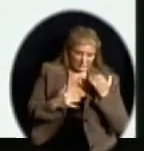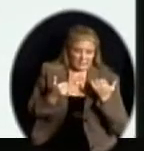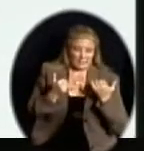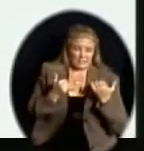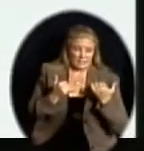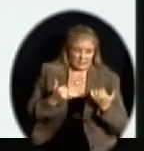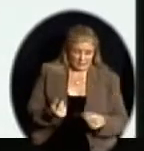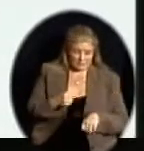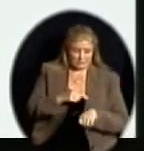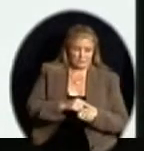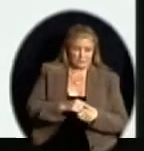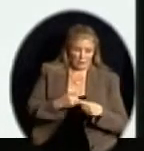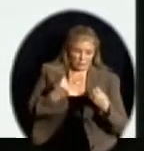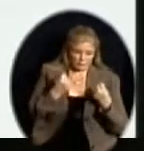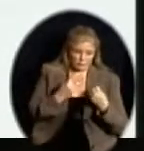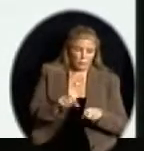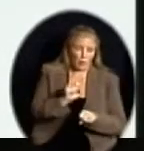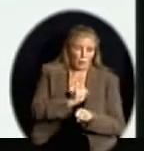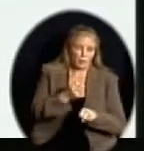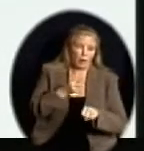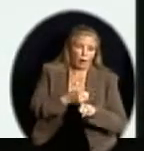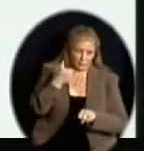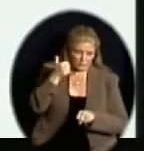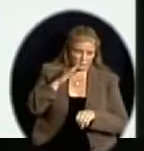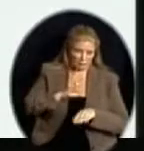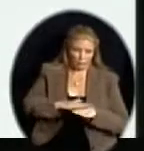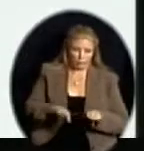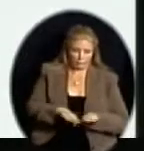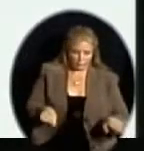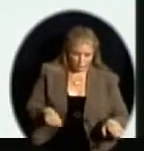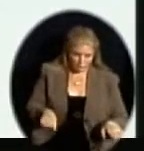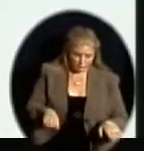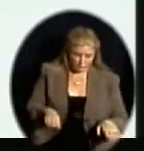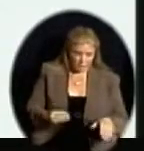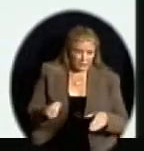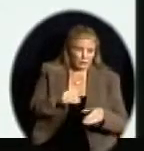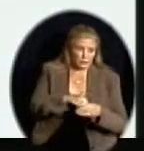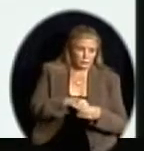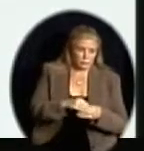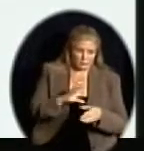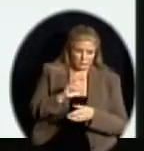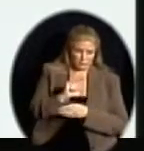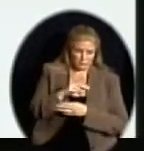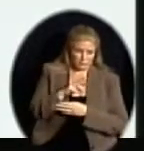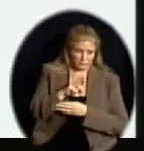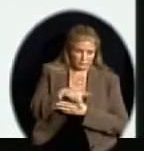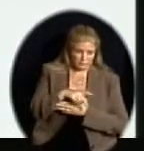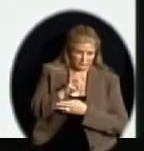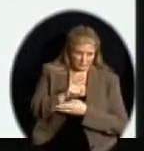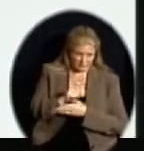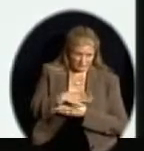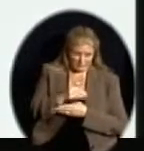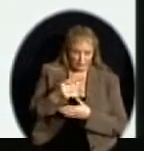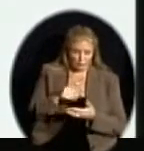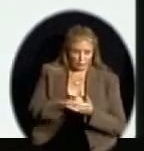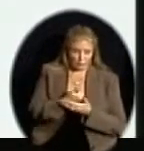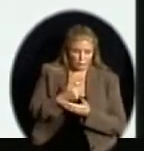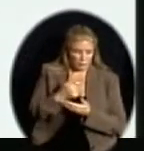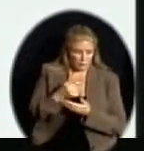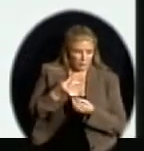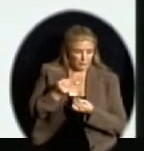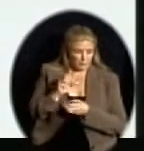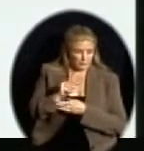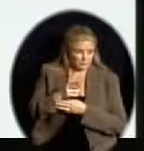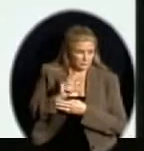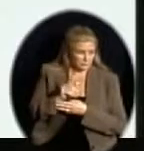particular time was the flooring projects. This includes carpeting and a new method that Greg came up with when he started a couple of elementary schools.